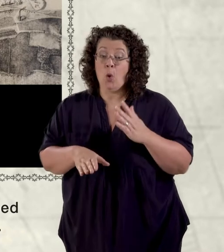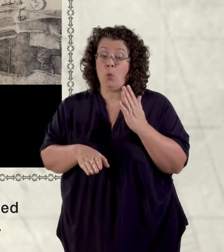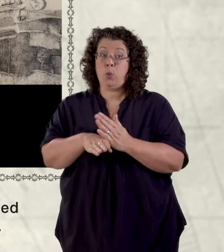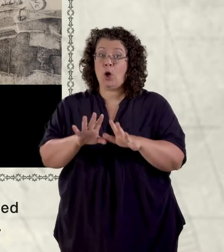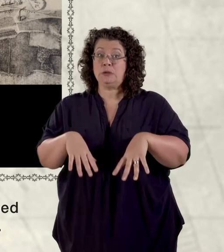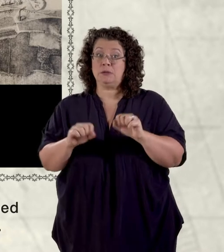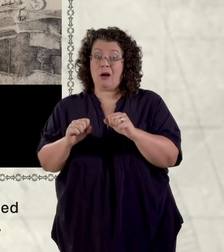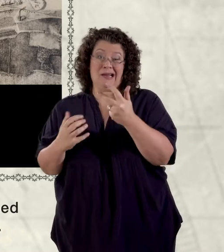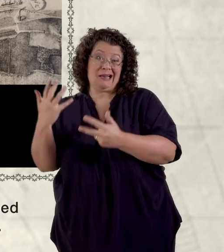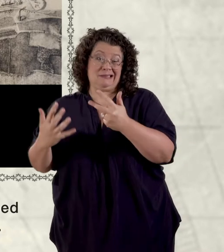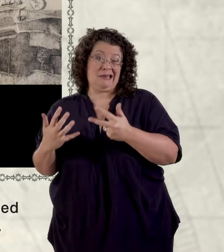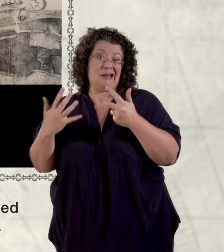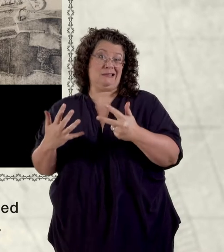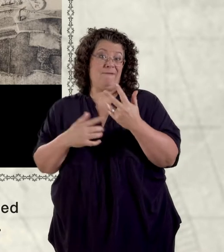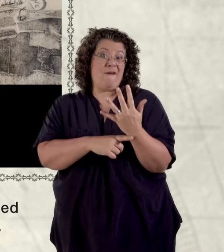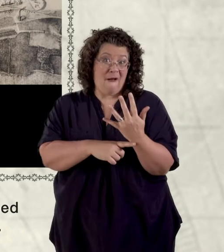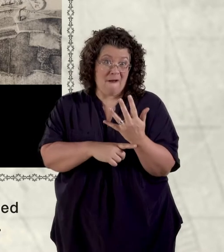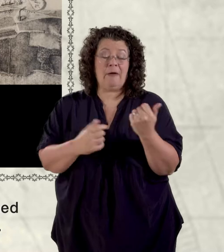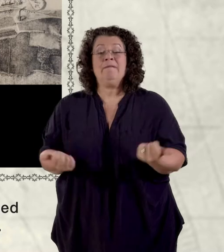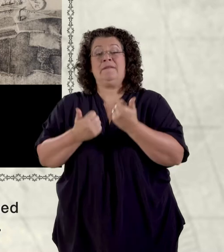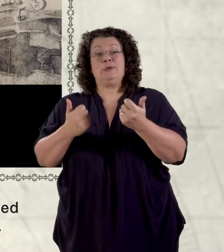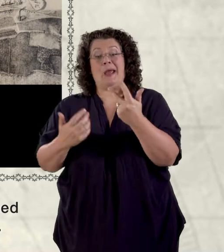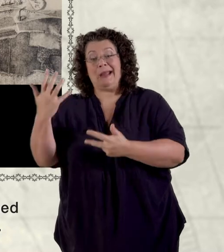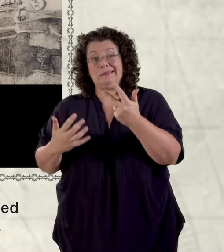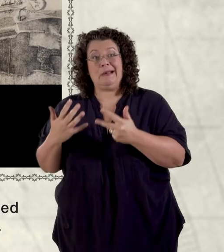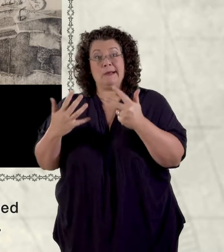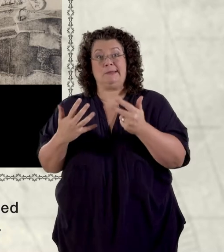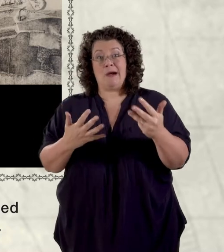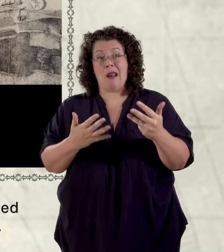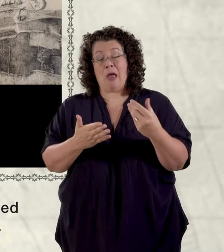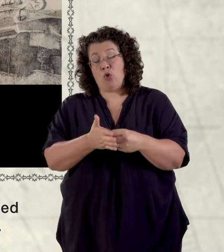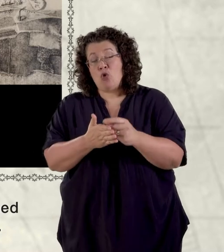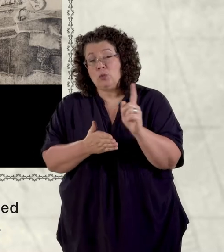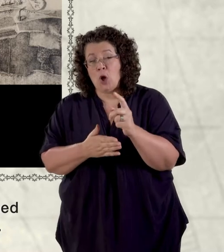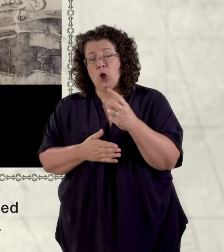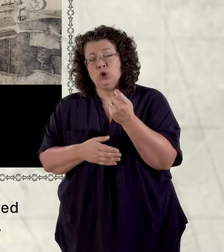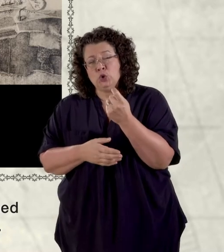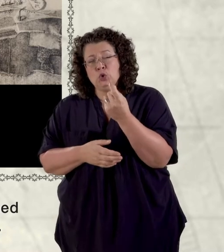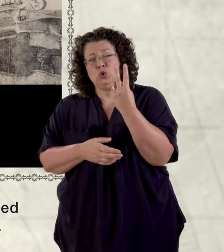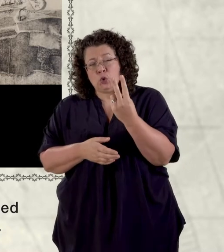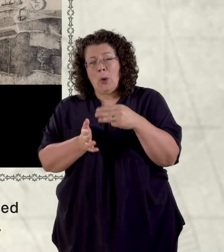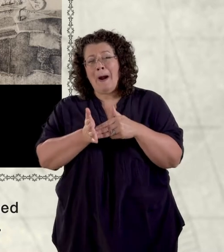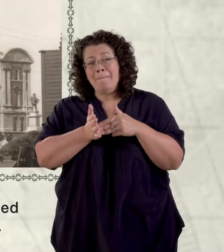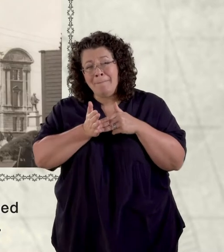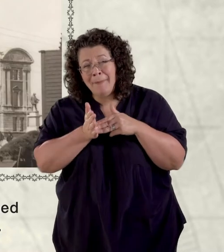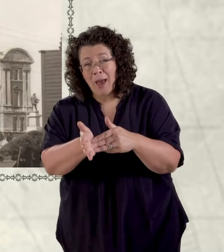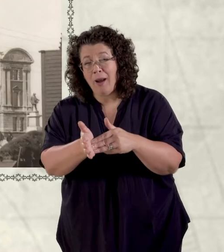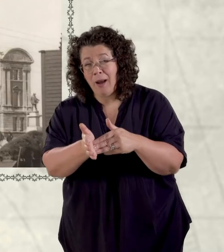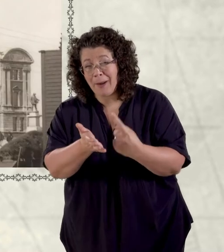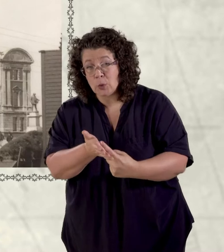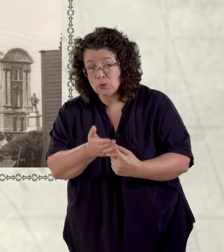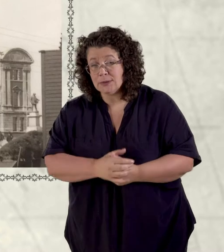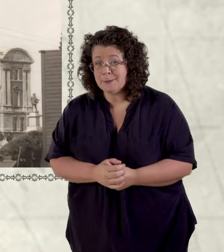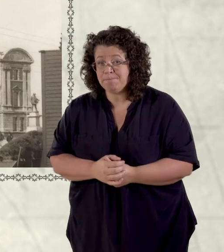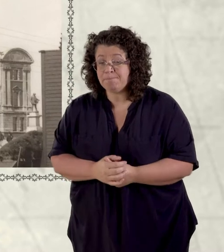and they finished in 1889 costing almost two million pounds so i